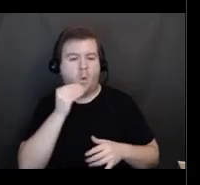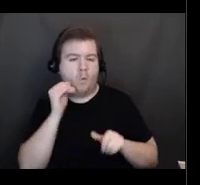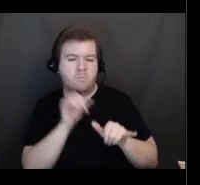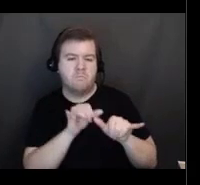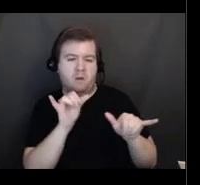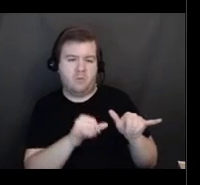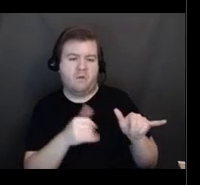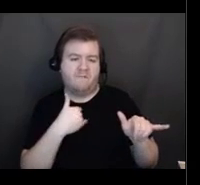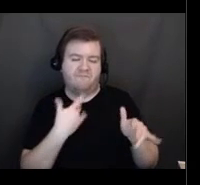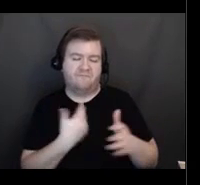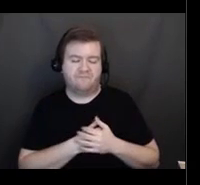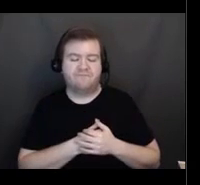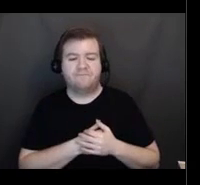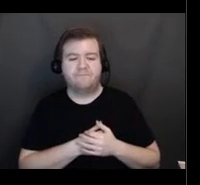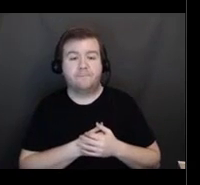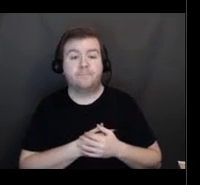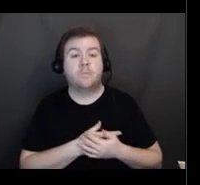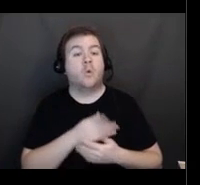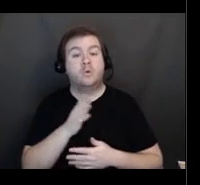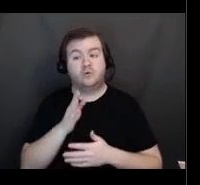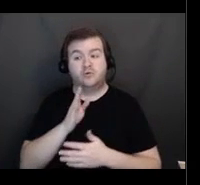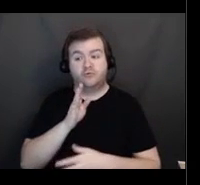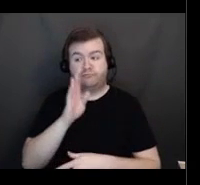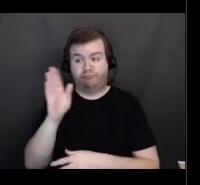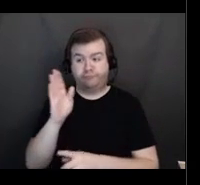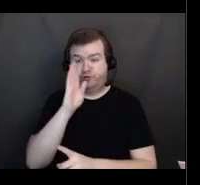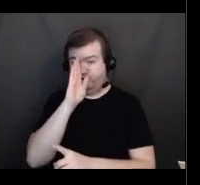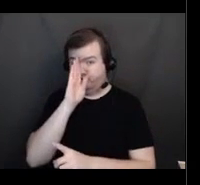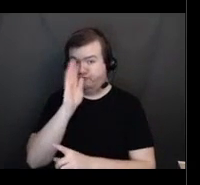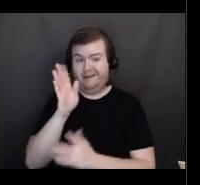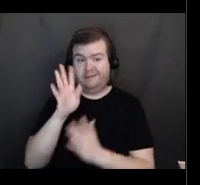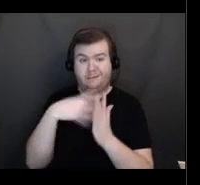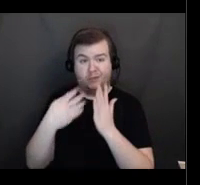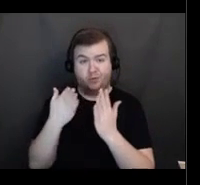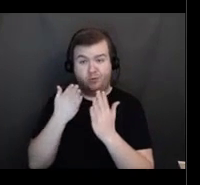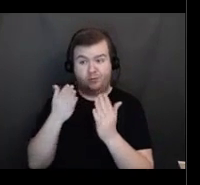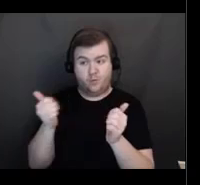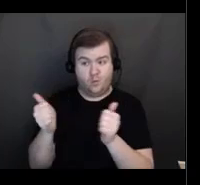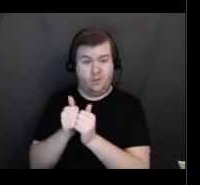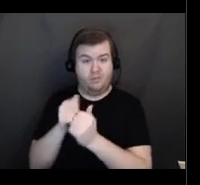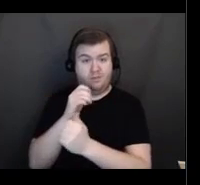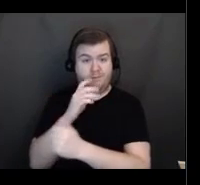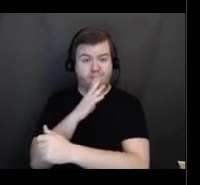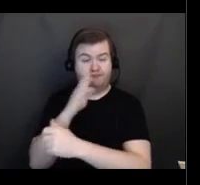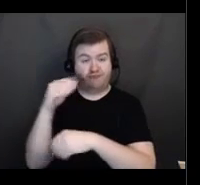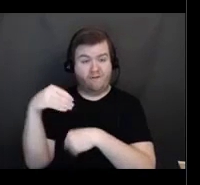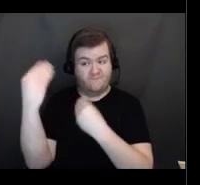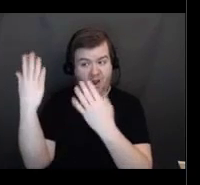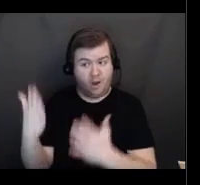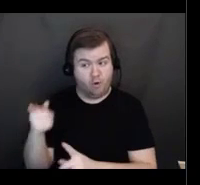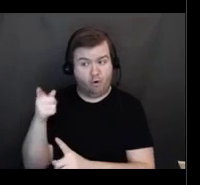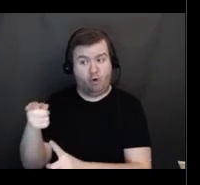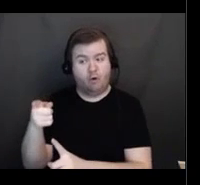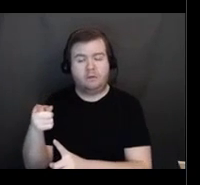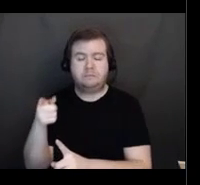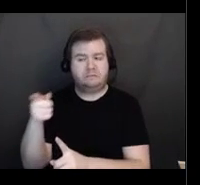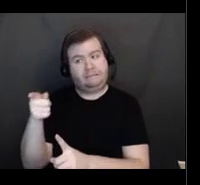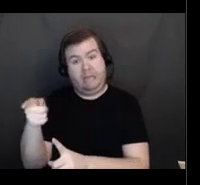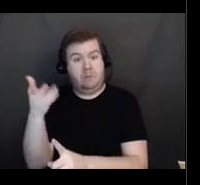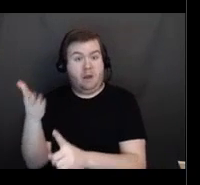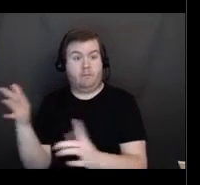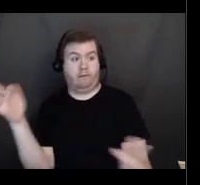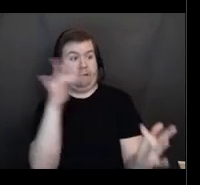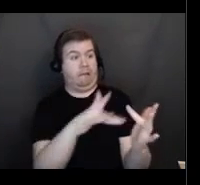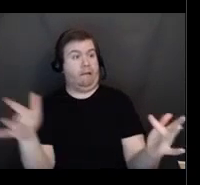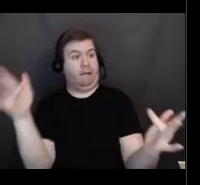So scheduling directly with a vaccine provider, again, they may, they may be contacting the person by email, phone, text.